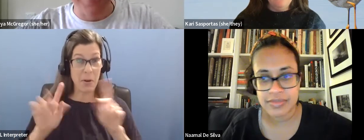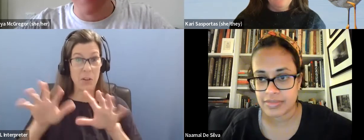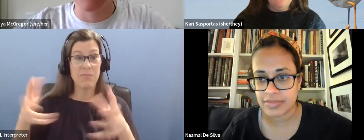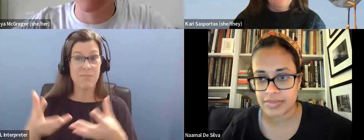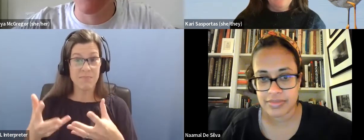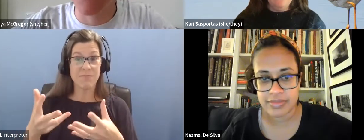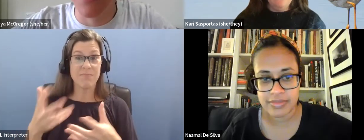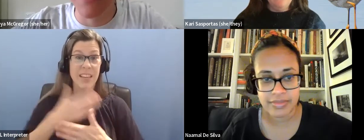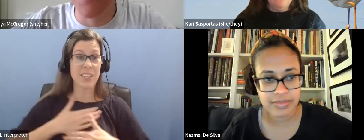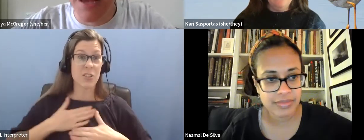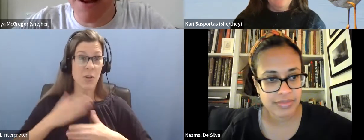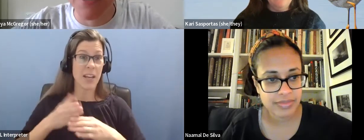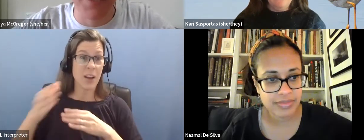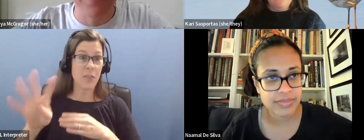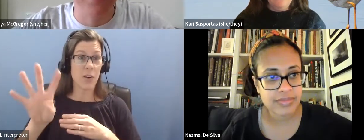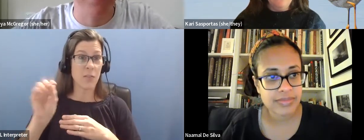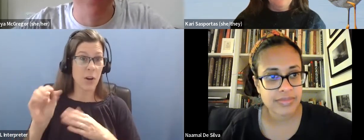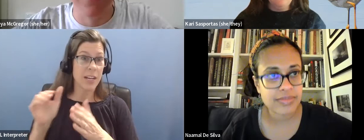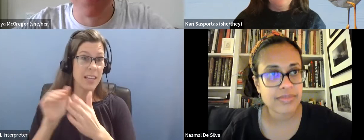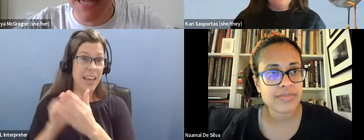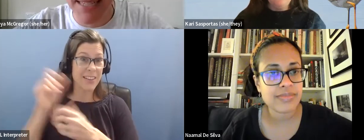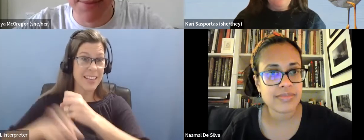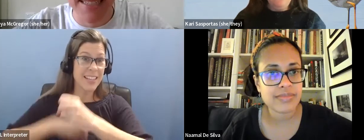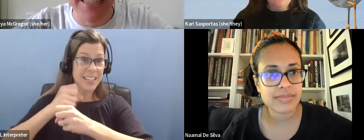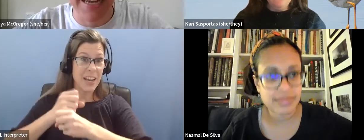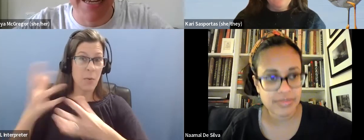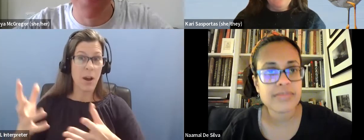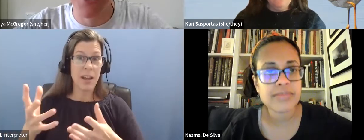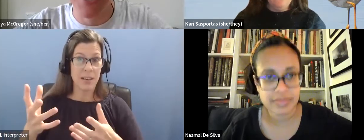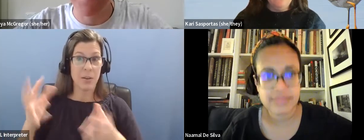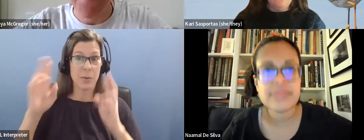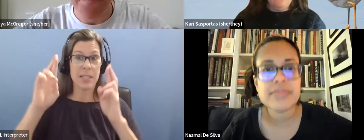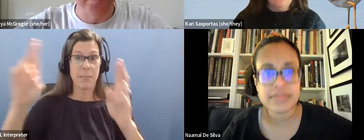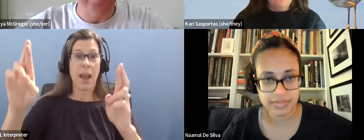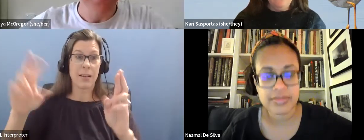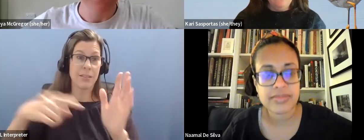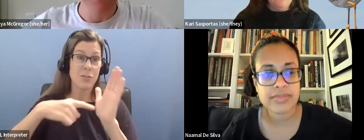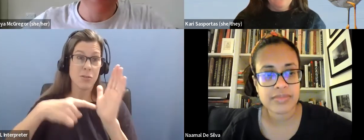40,000 years. And I would like to pay my respects to their elders past, present and emerging.